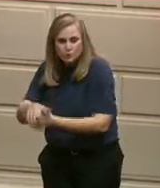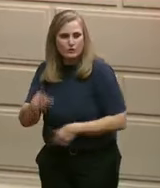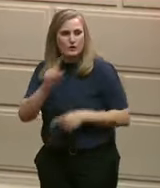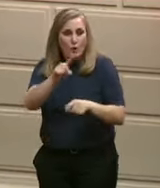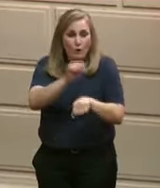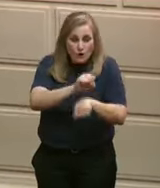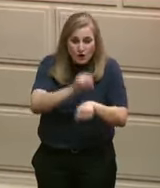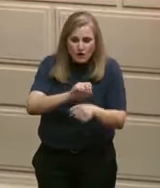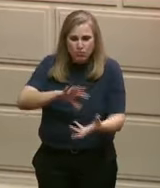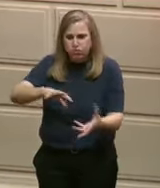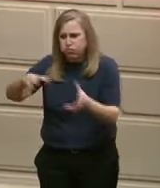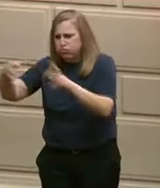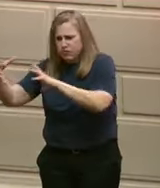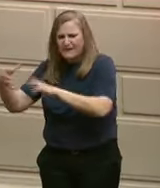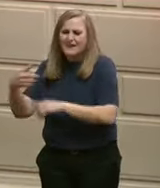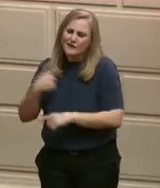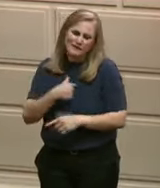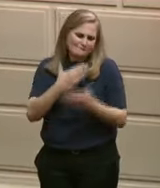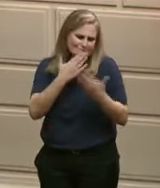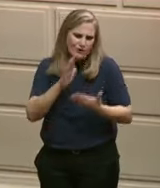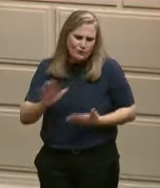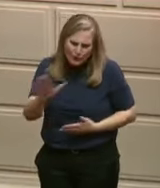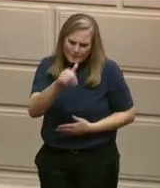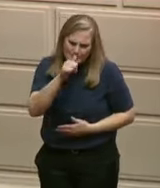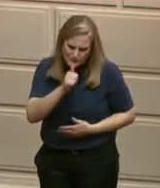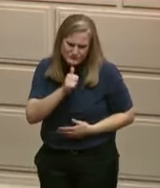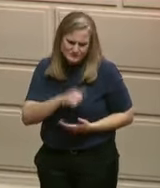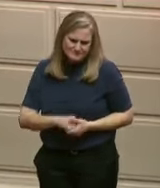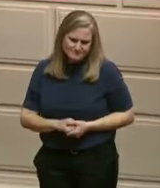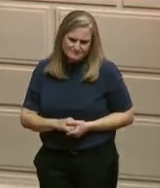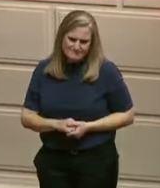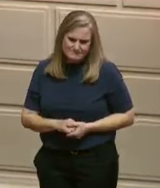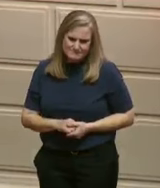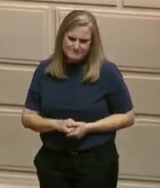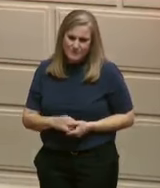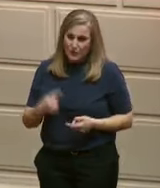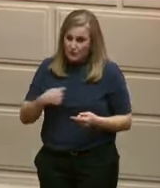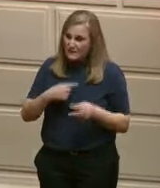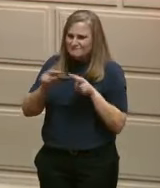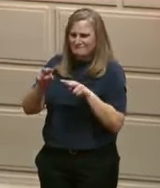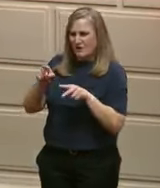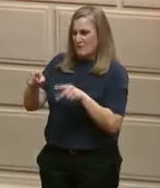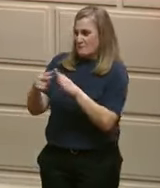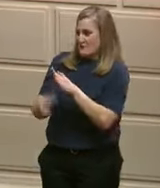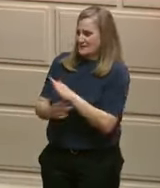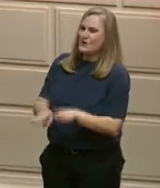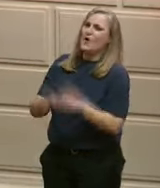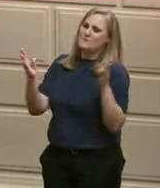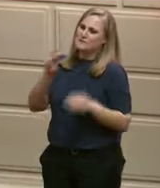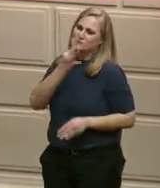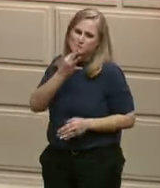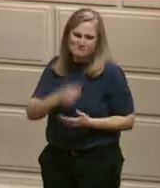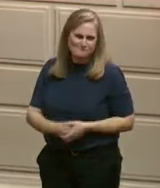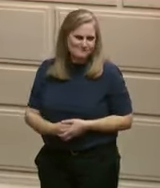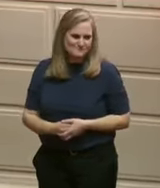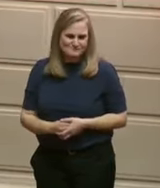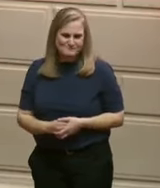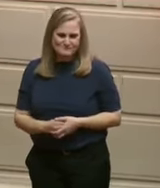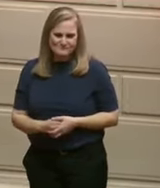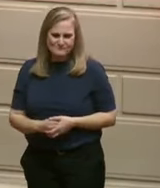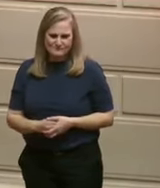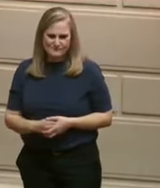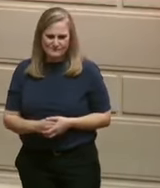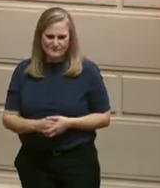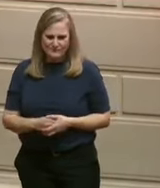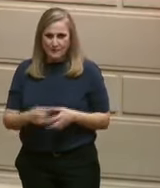We look forward to getting the Washington Bridge open as quickly as possible. But we are determined to make